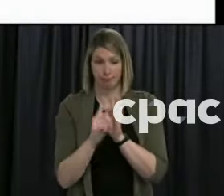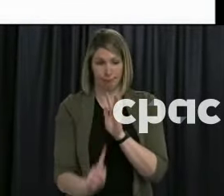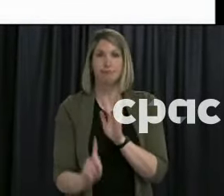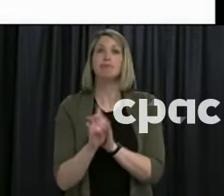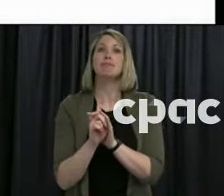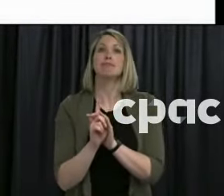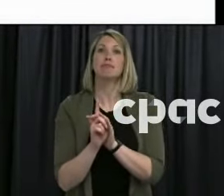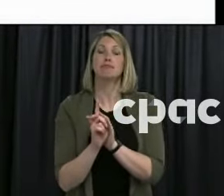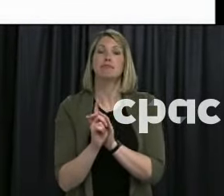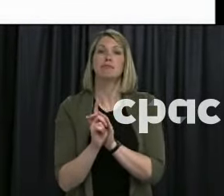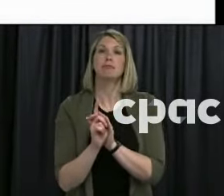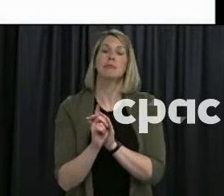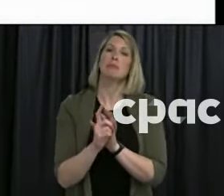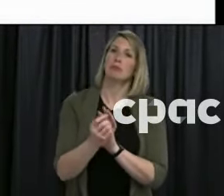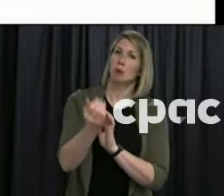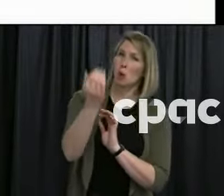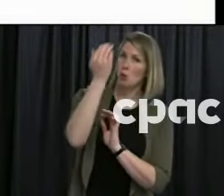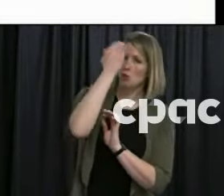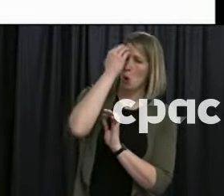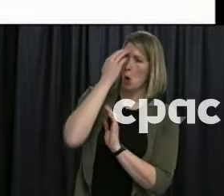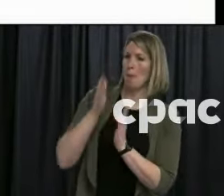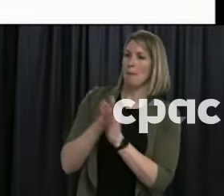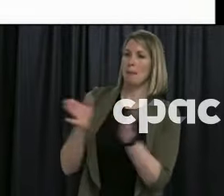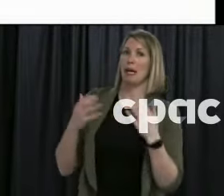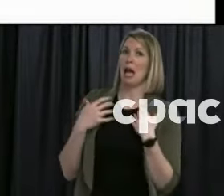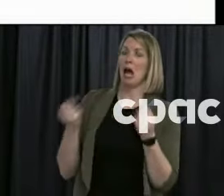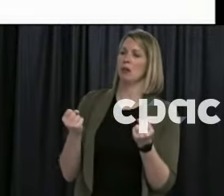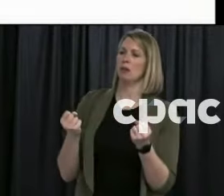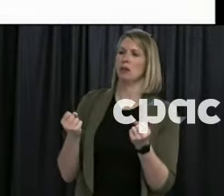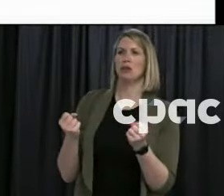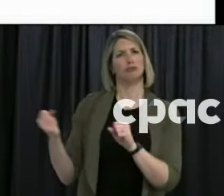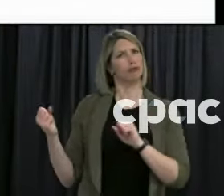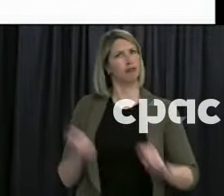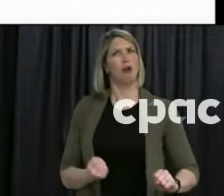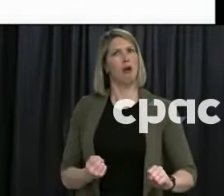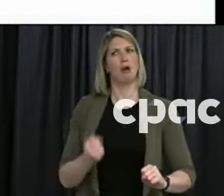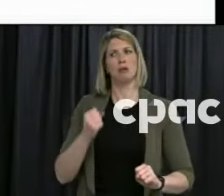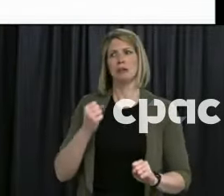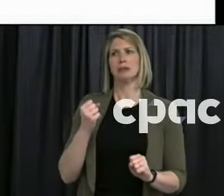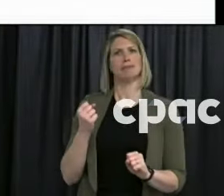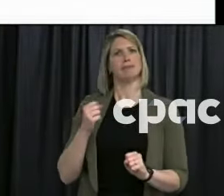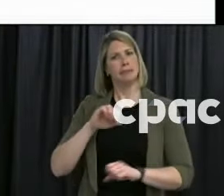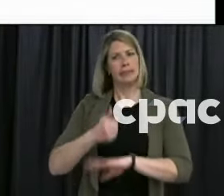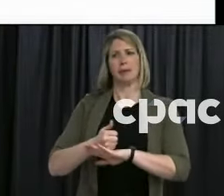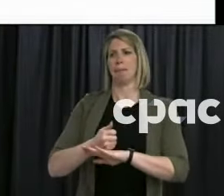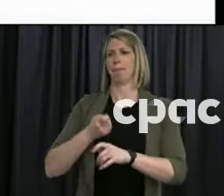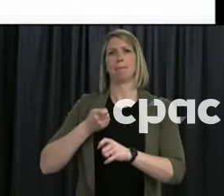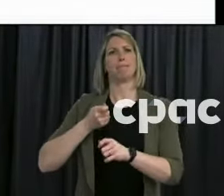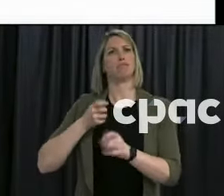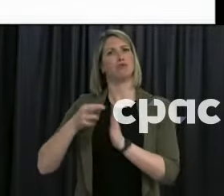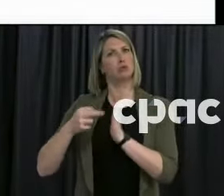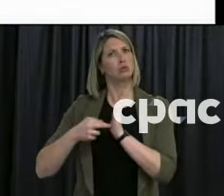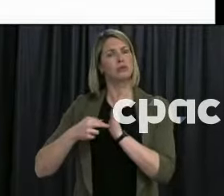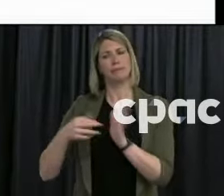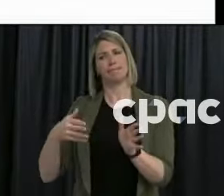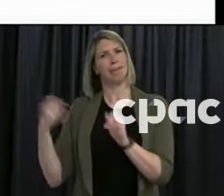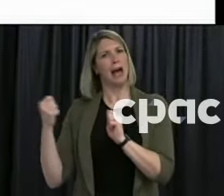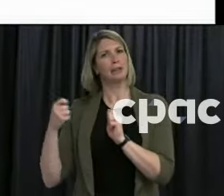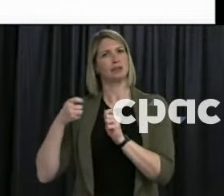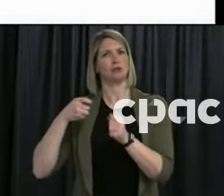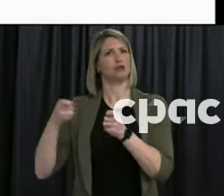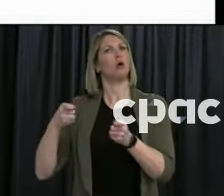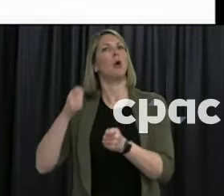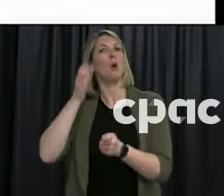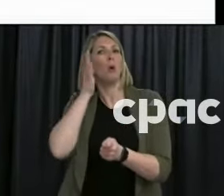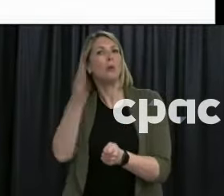measures are quite effective in controlling the spread of all variants of SARS-CoV-2 whether it's the B117 B1351